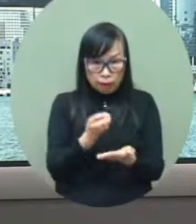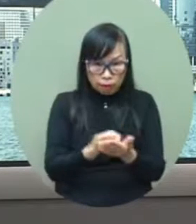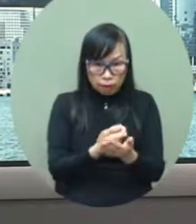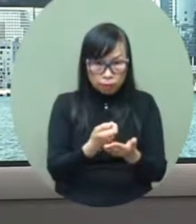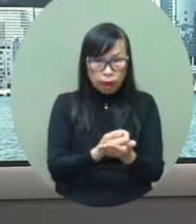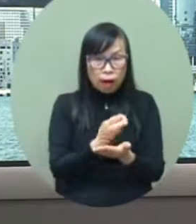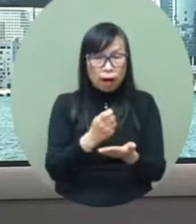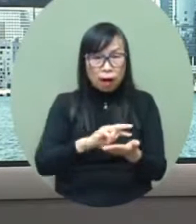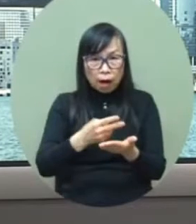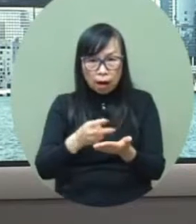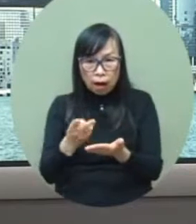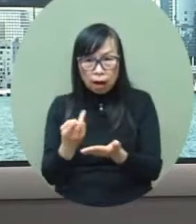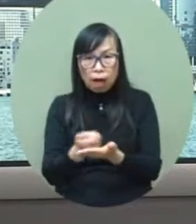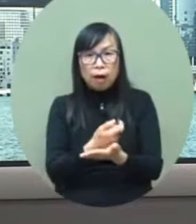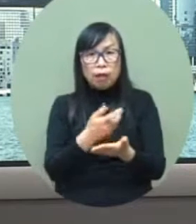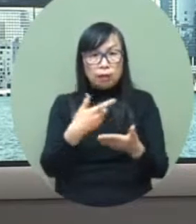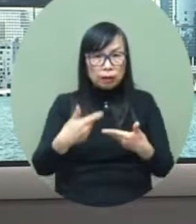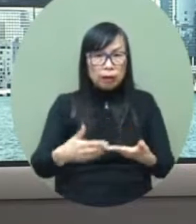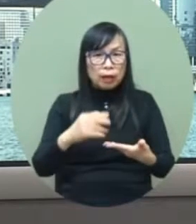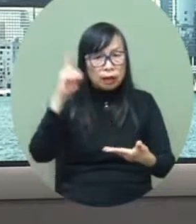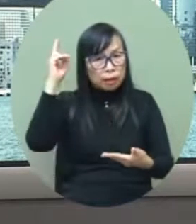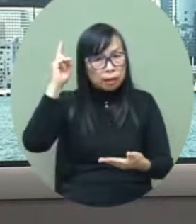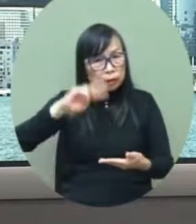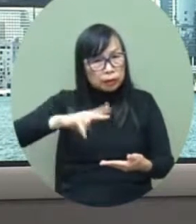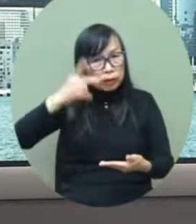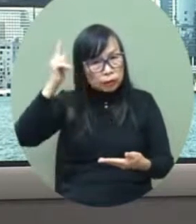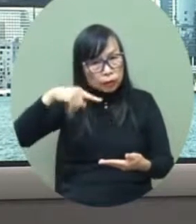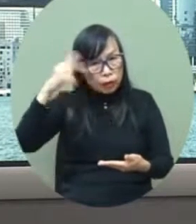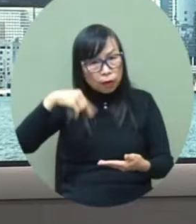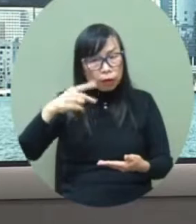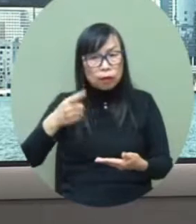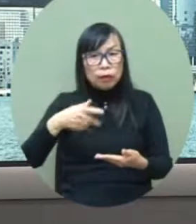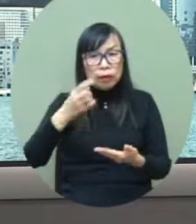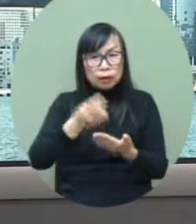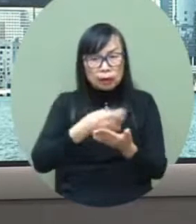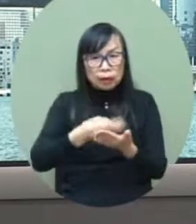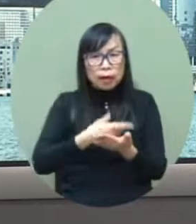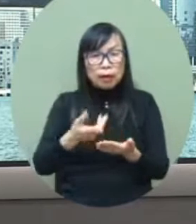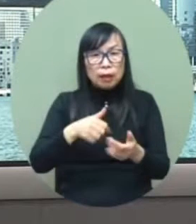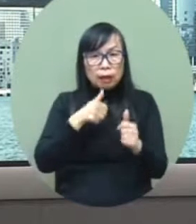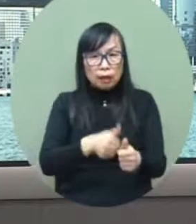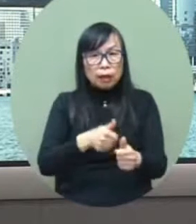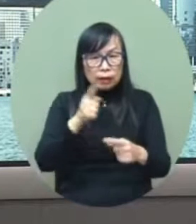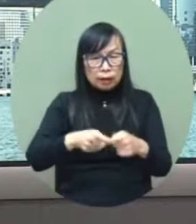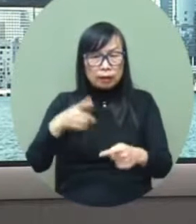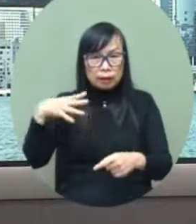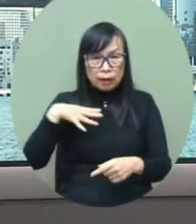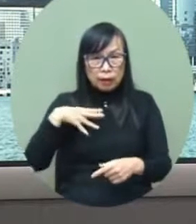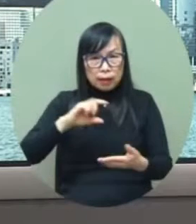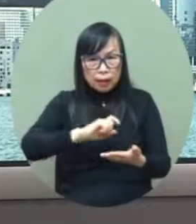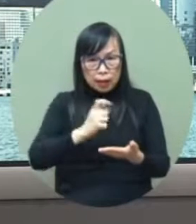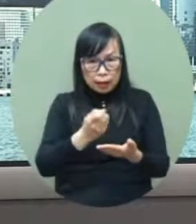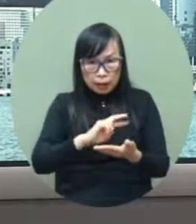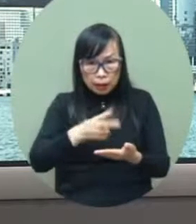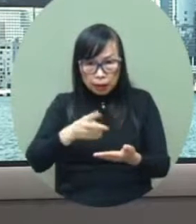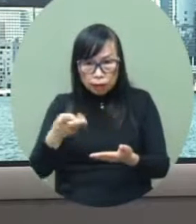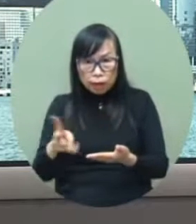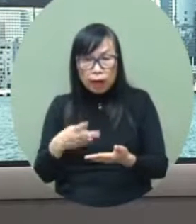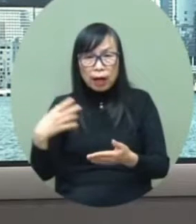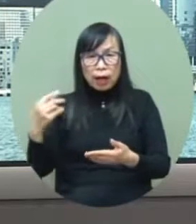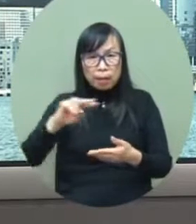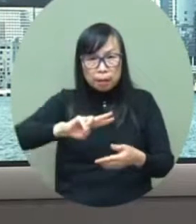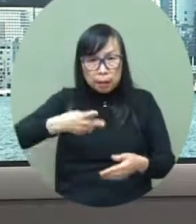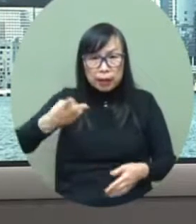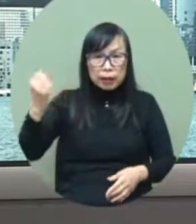a full return to normalcy now for effective measures they will be regularized and then we will have regard to the actual